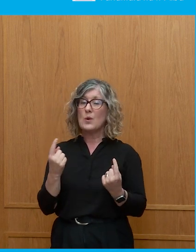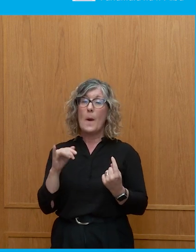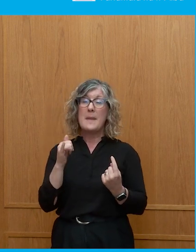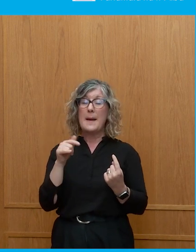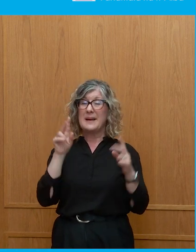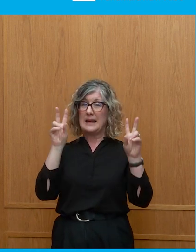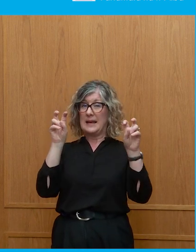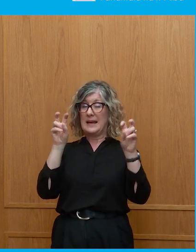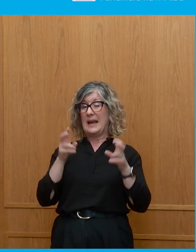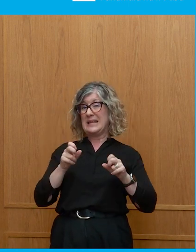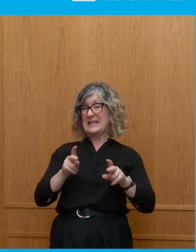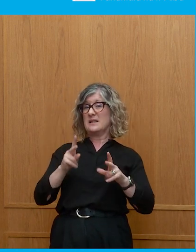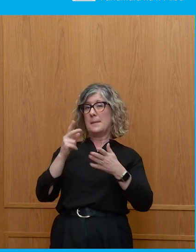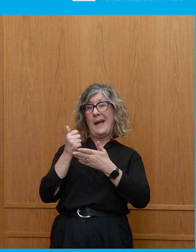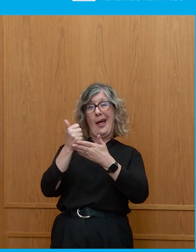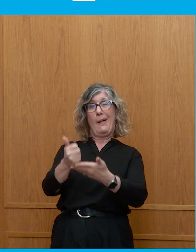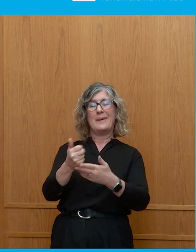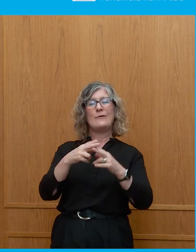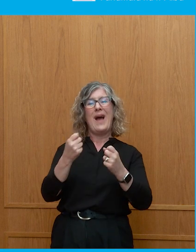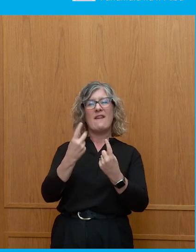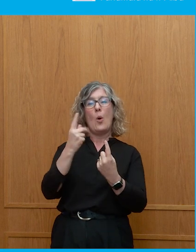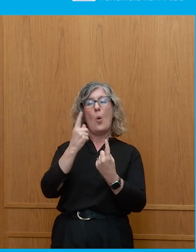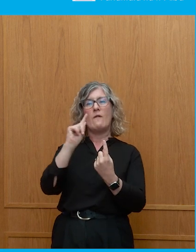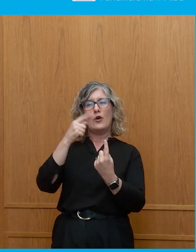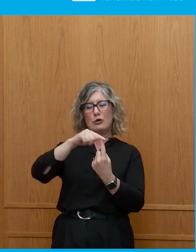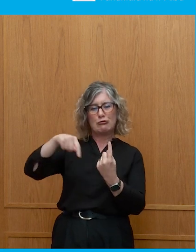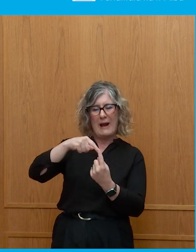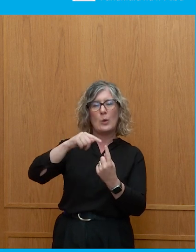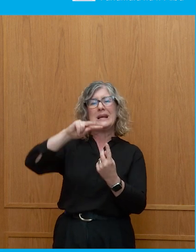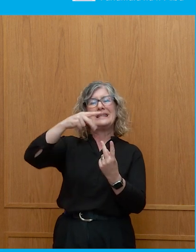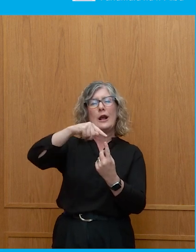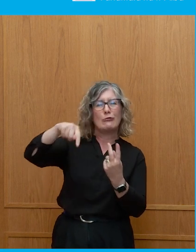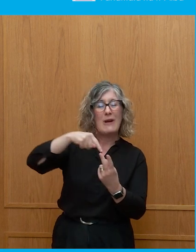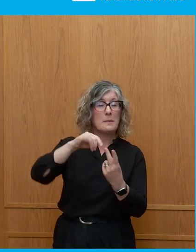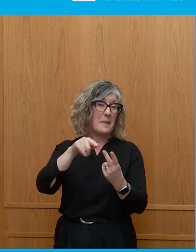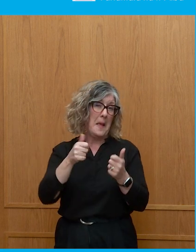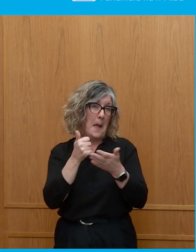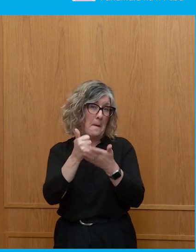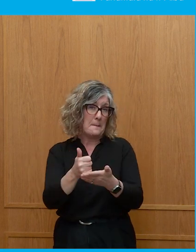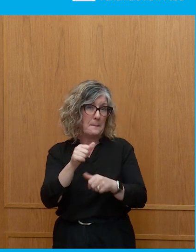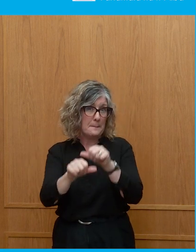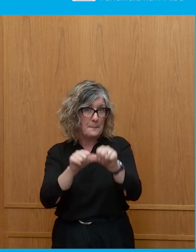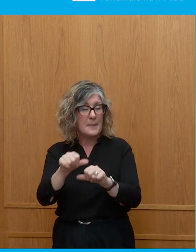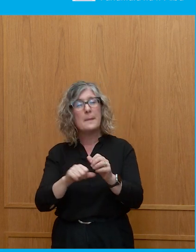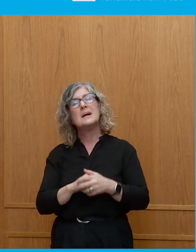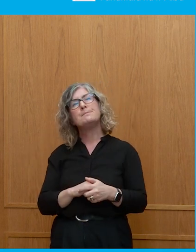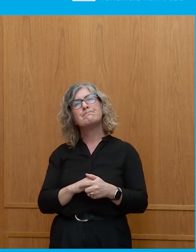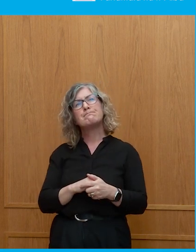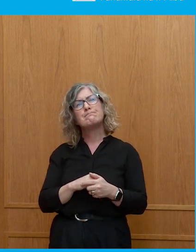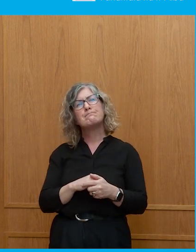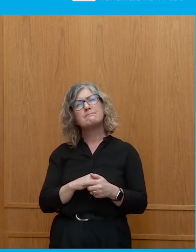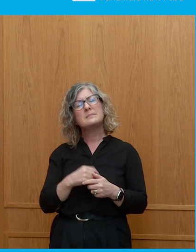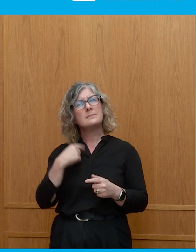when you get a second round to help with that. But it goes back to the other point about outcomes of elections